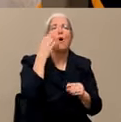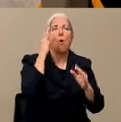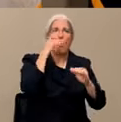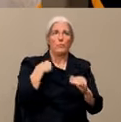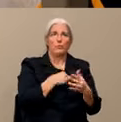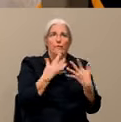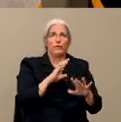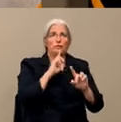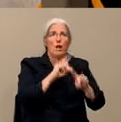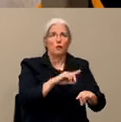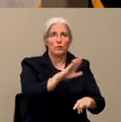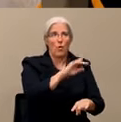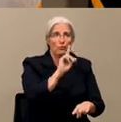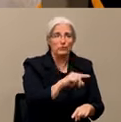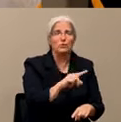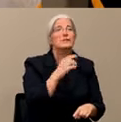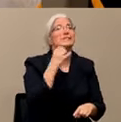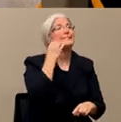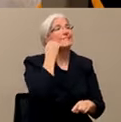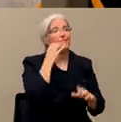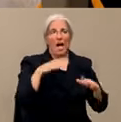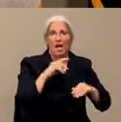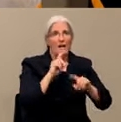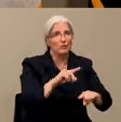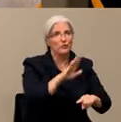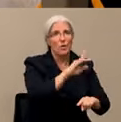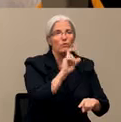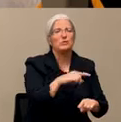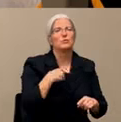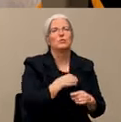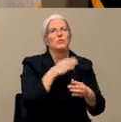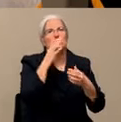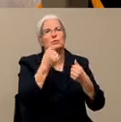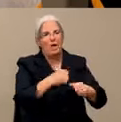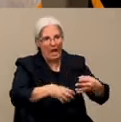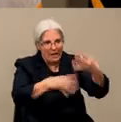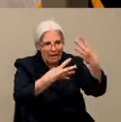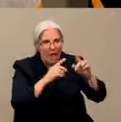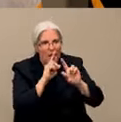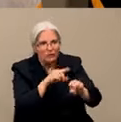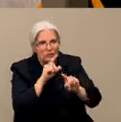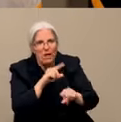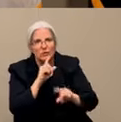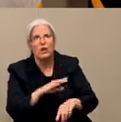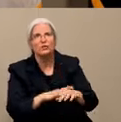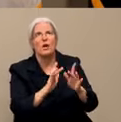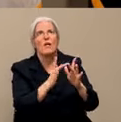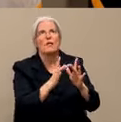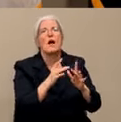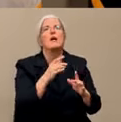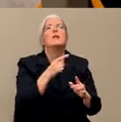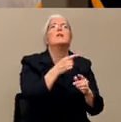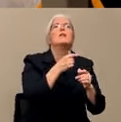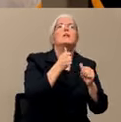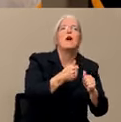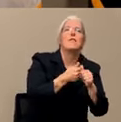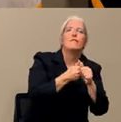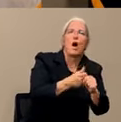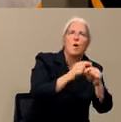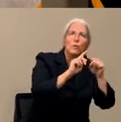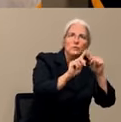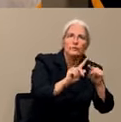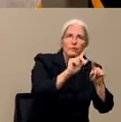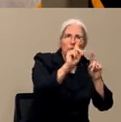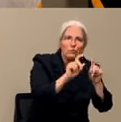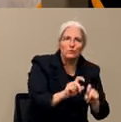to respond to those posts online, and we'll send out information to those of you who follow us of where those questions are going so you can see those as